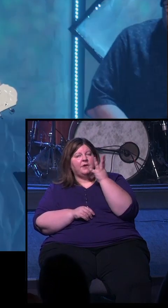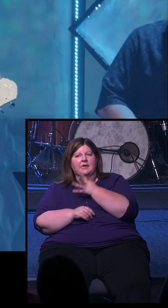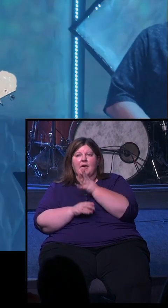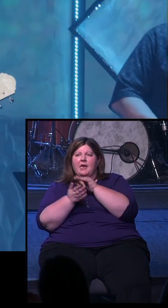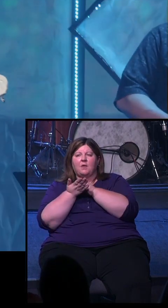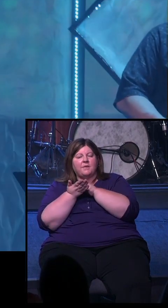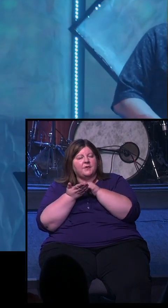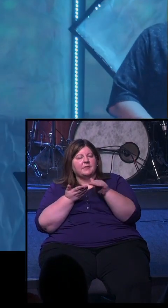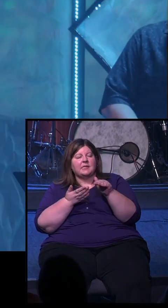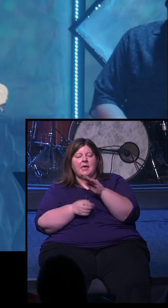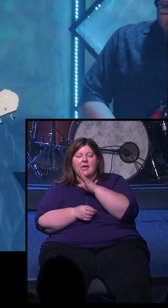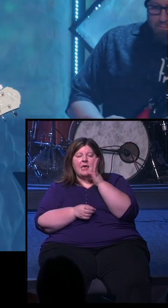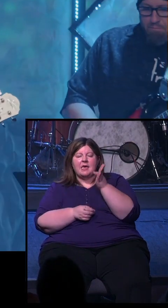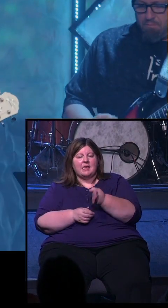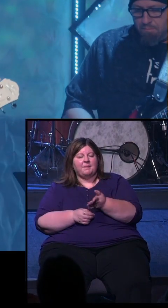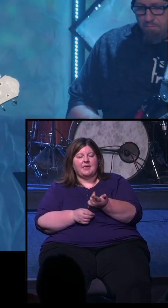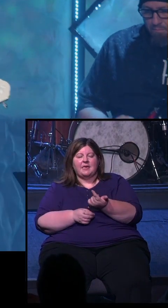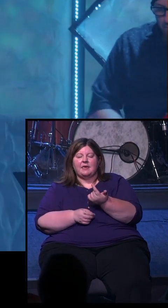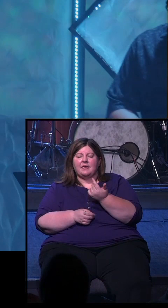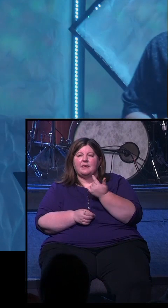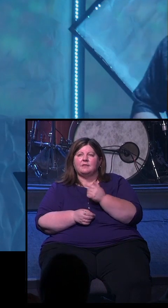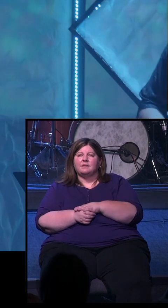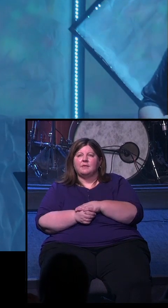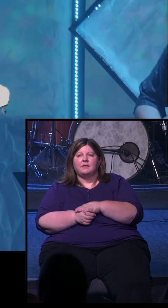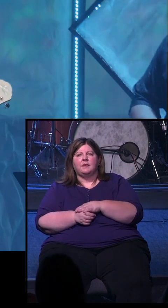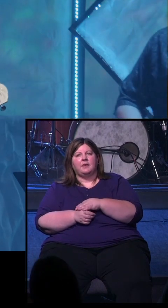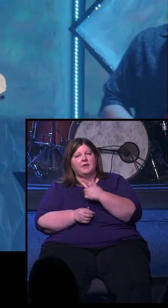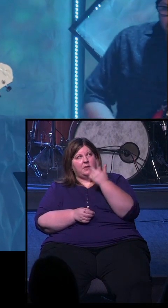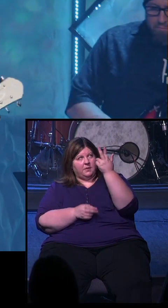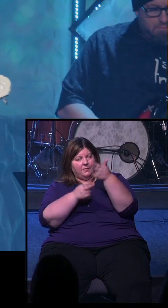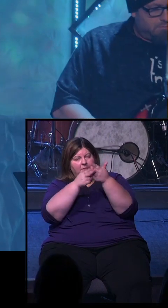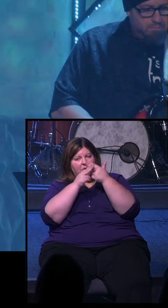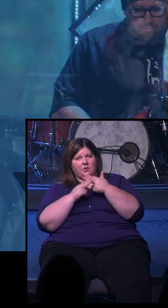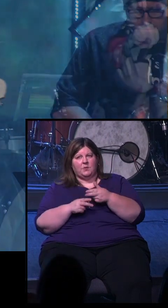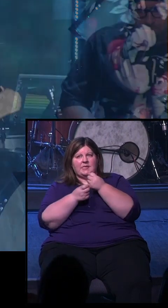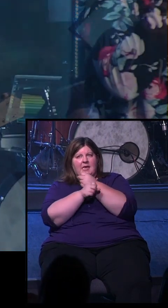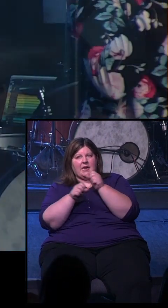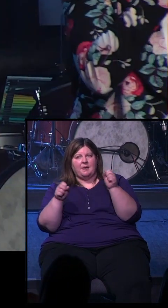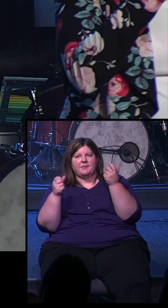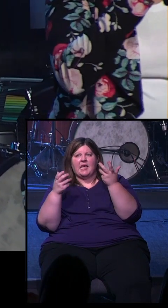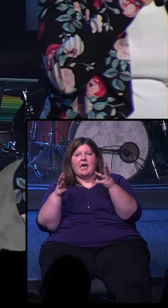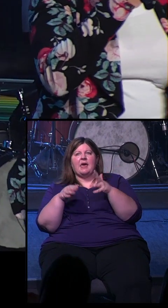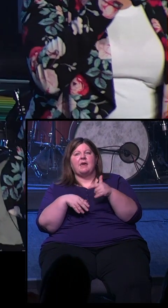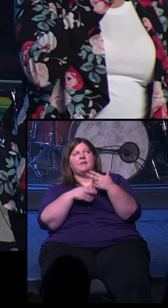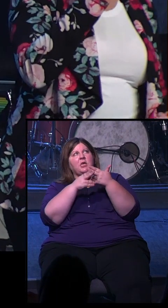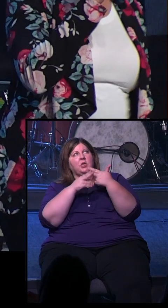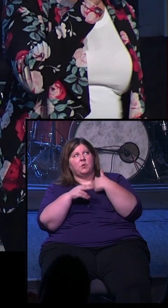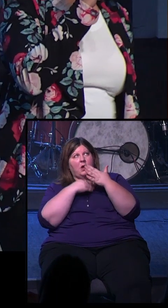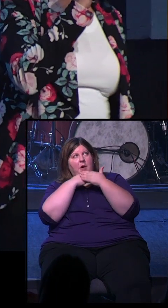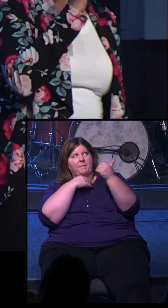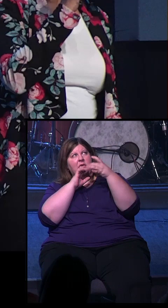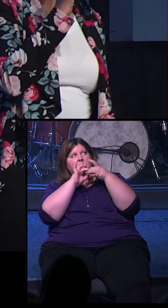forget or forsake me. You said I'm saved. You said I'm saved.